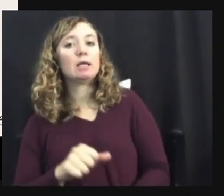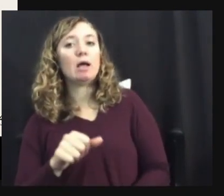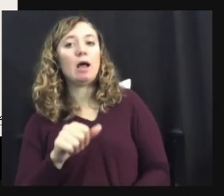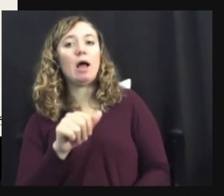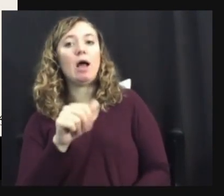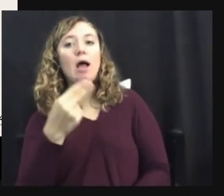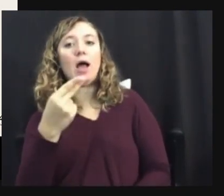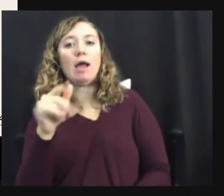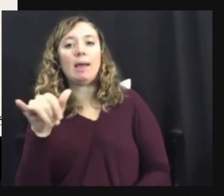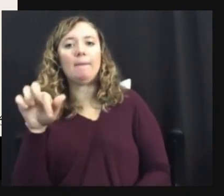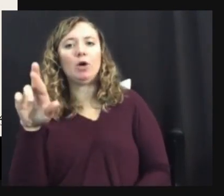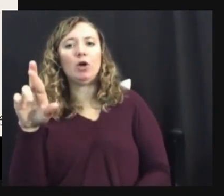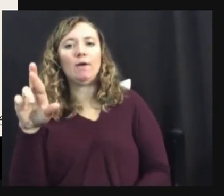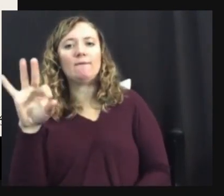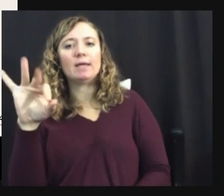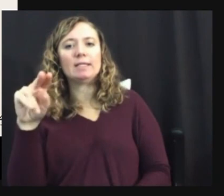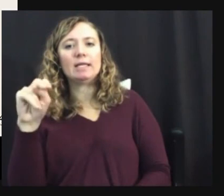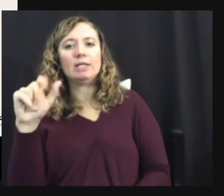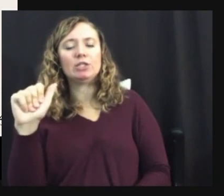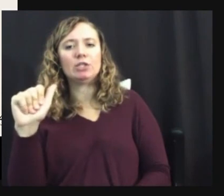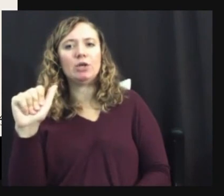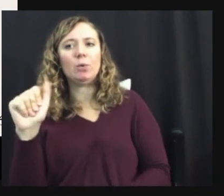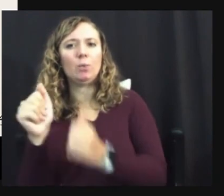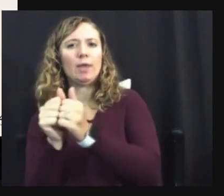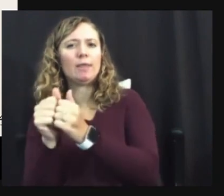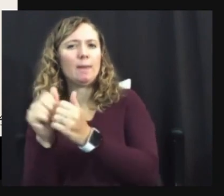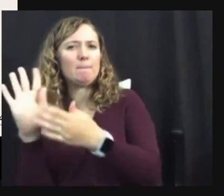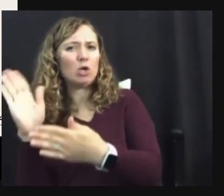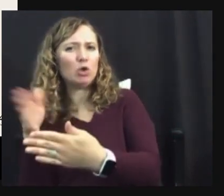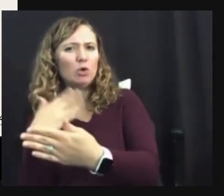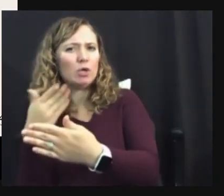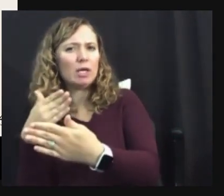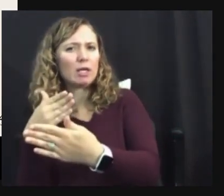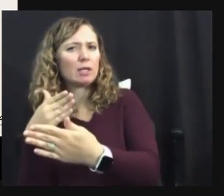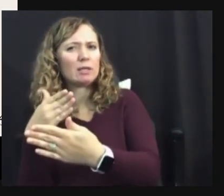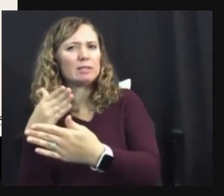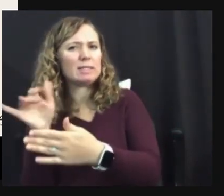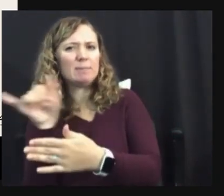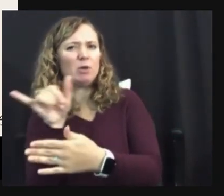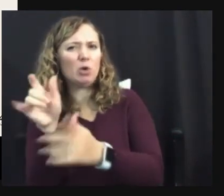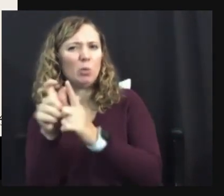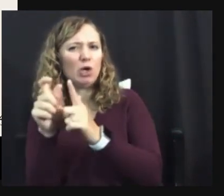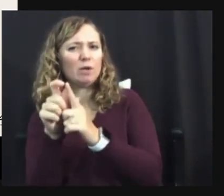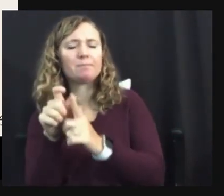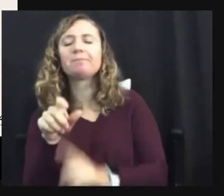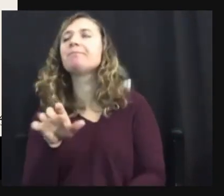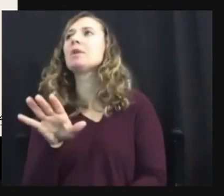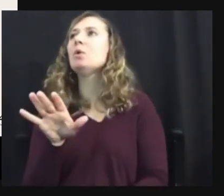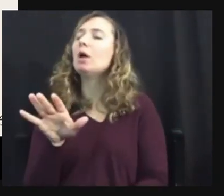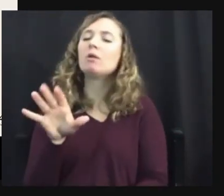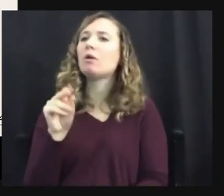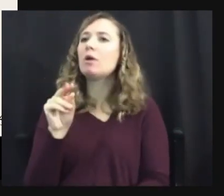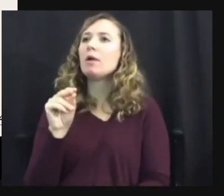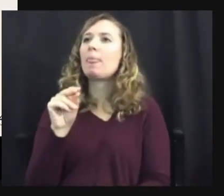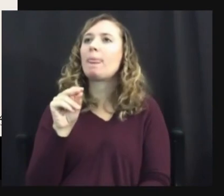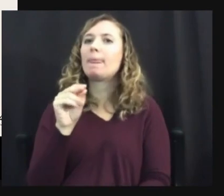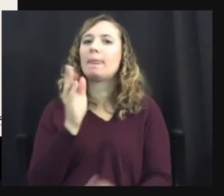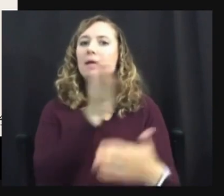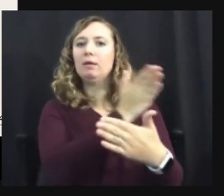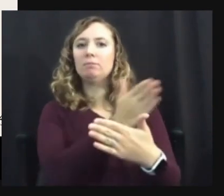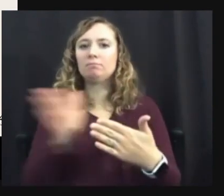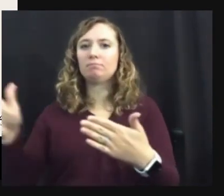for music? No, interestingly, hyperphantasia, um, the, all of the words on that spectrum,